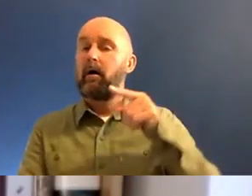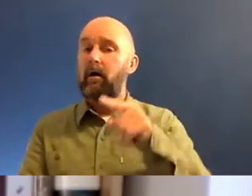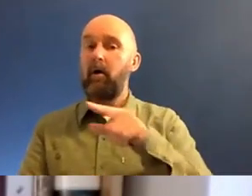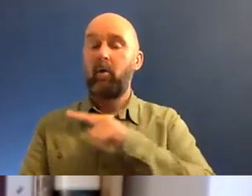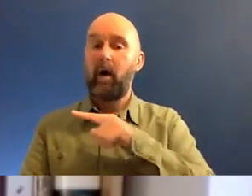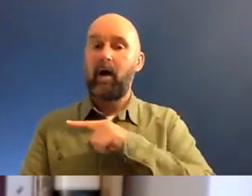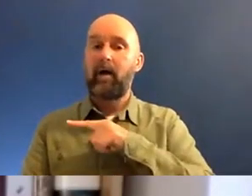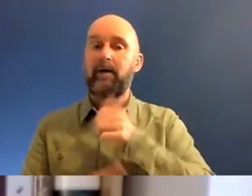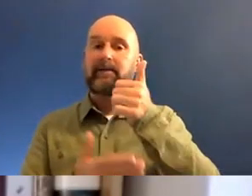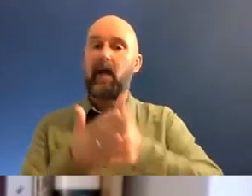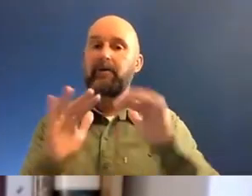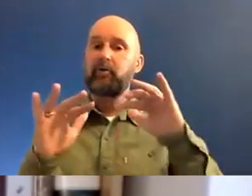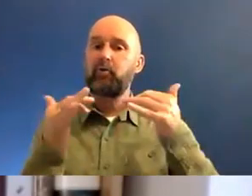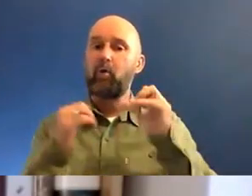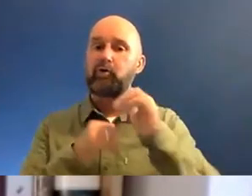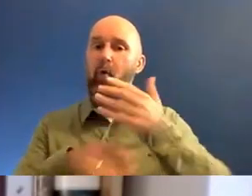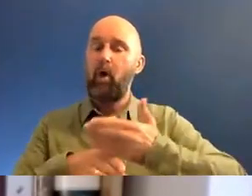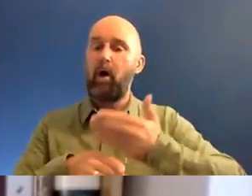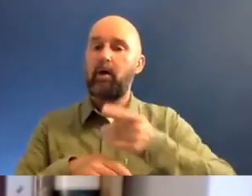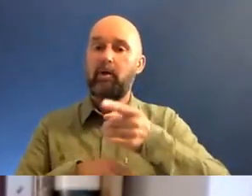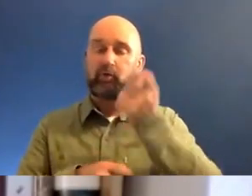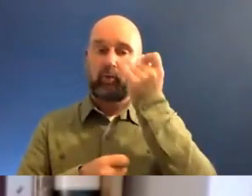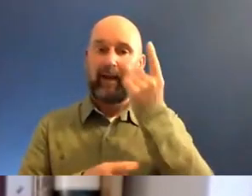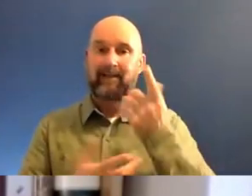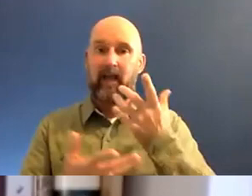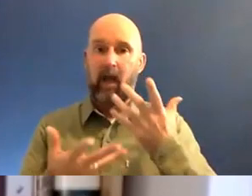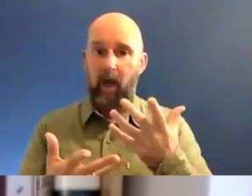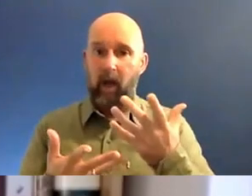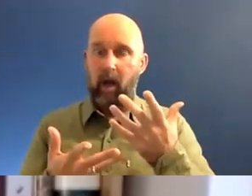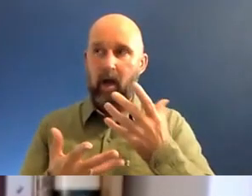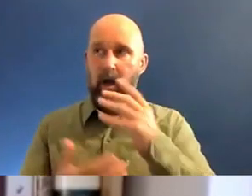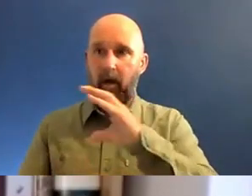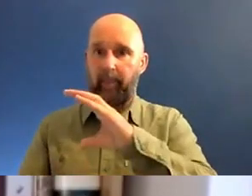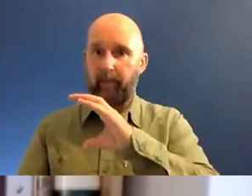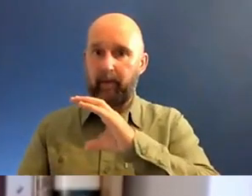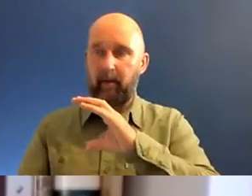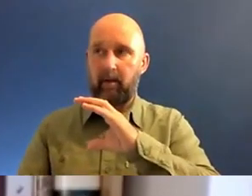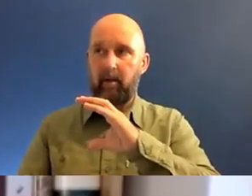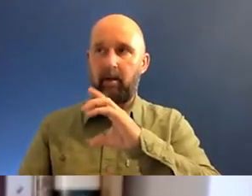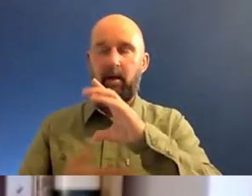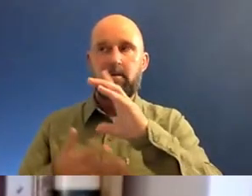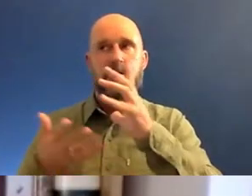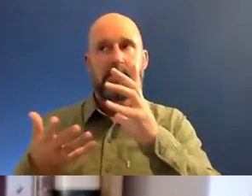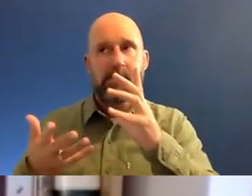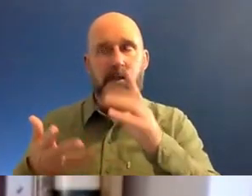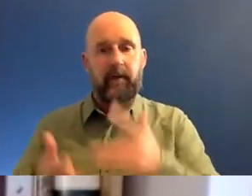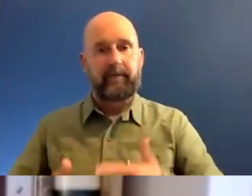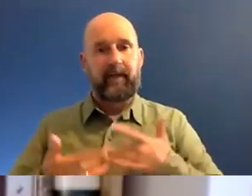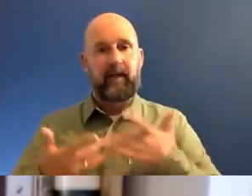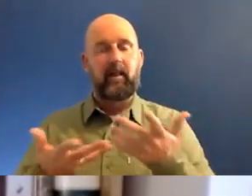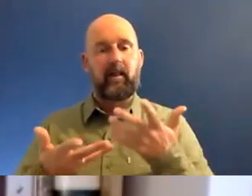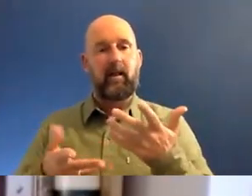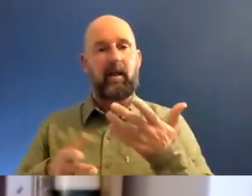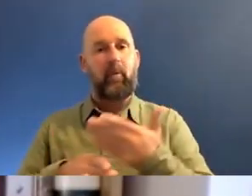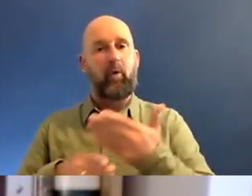were starting to take notice in your work, did you find yourself in danger of not selling out exactly, but feeling that you were working more